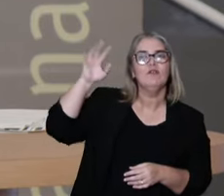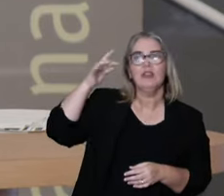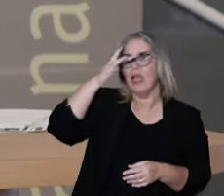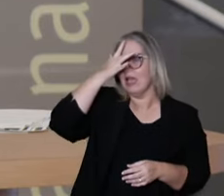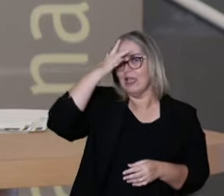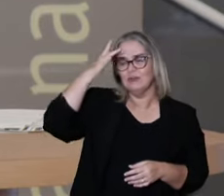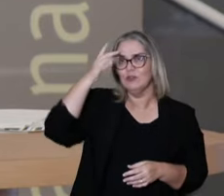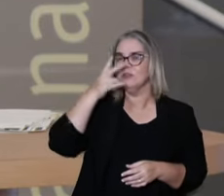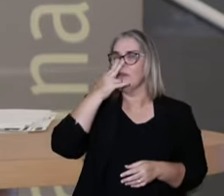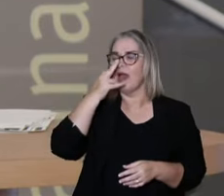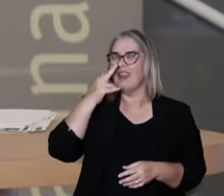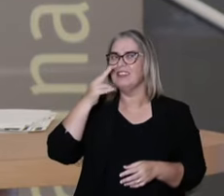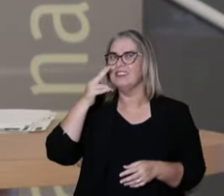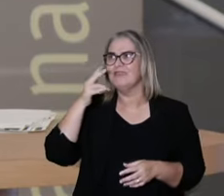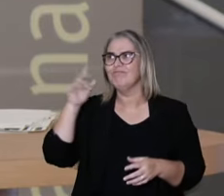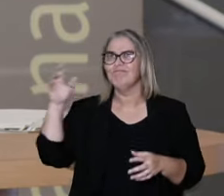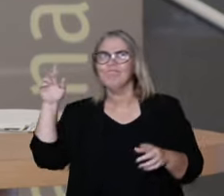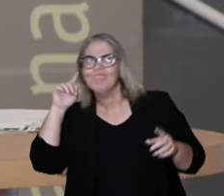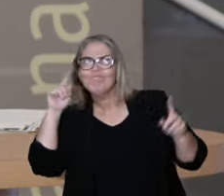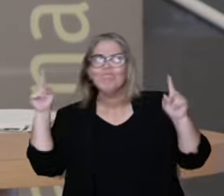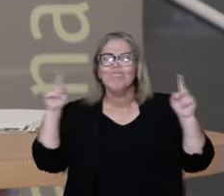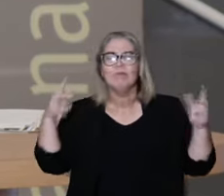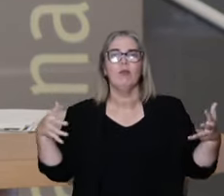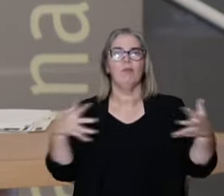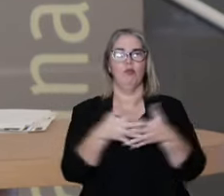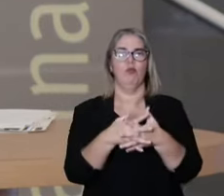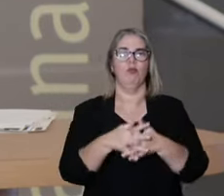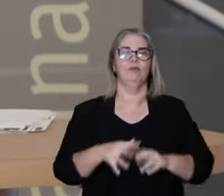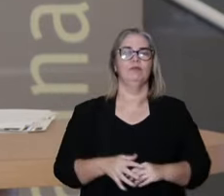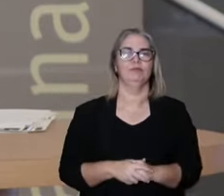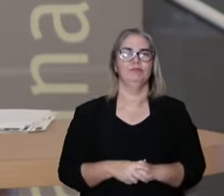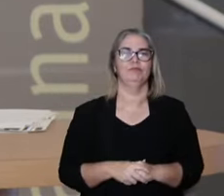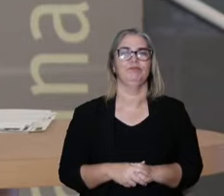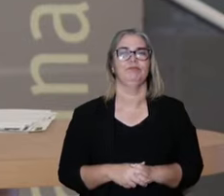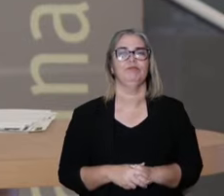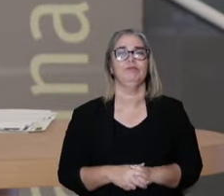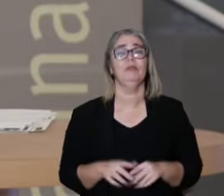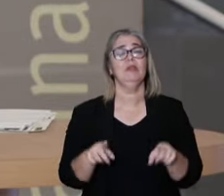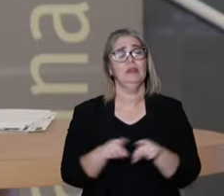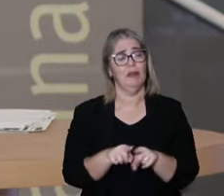of a number of problems and also an important problem.